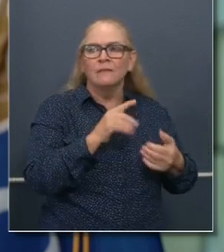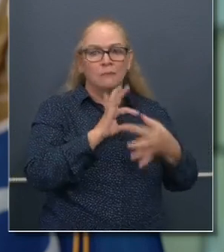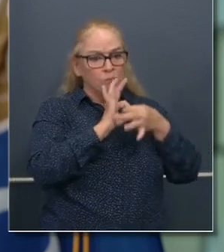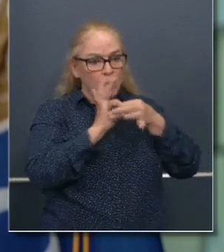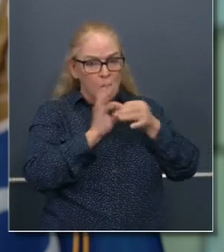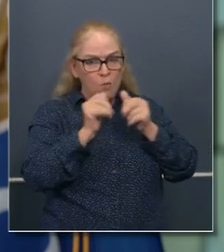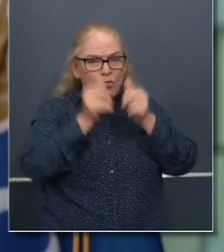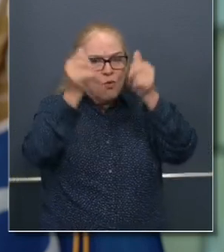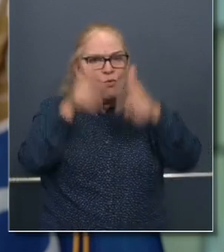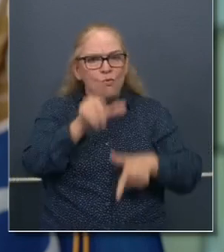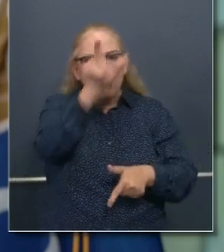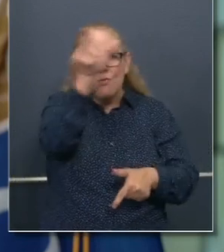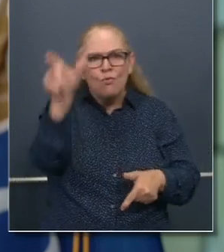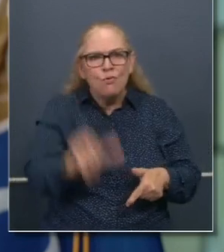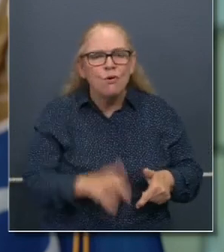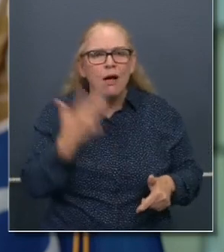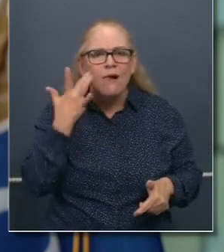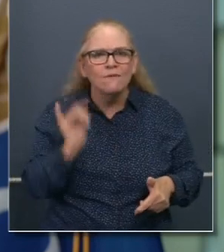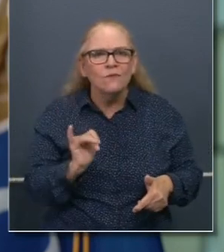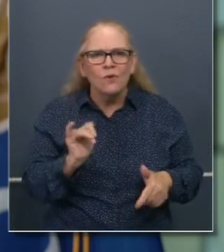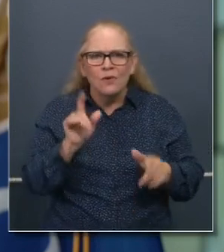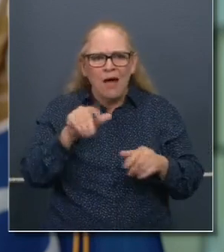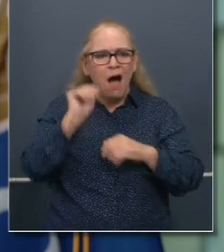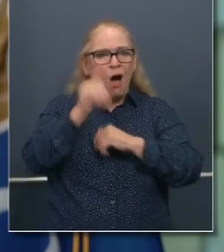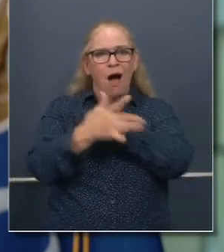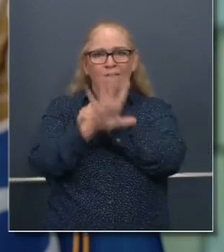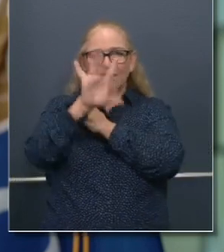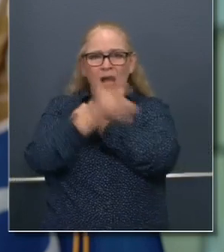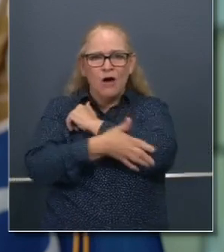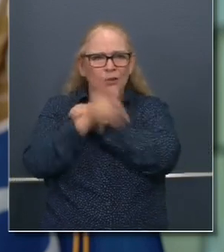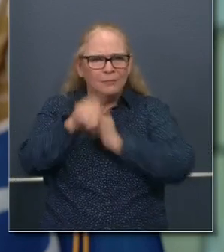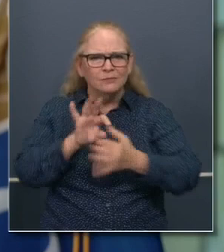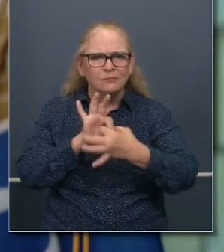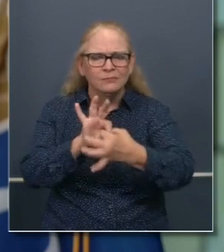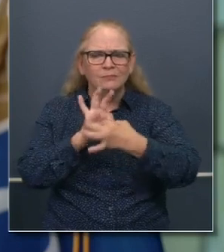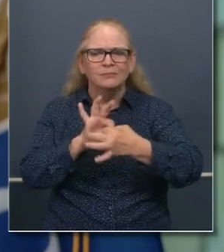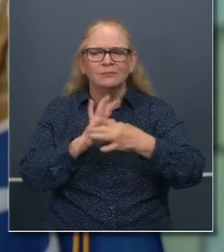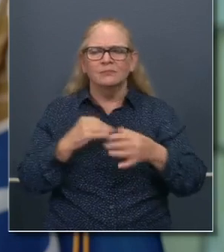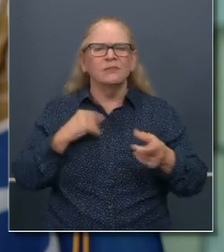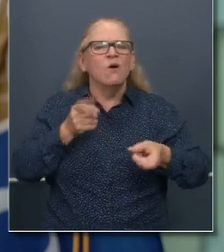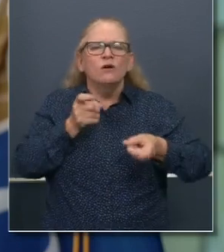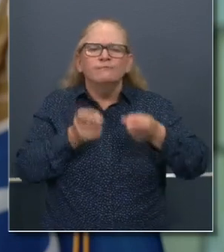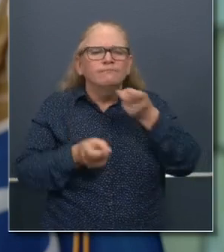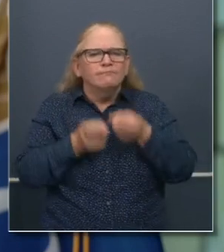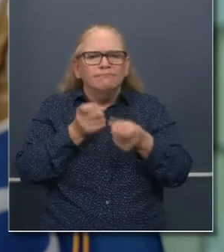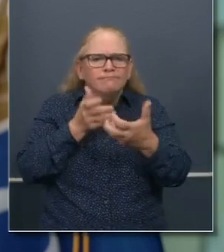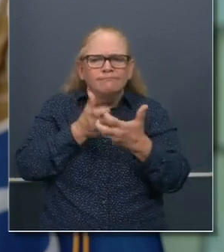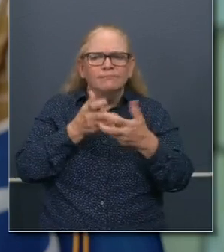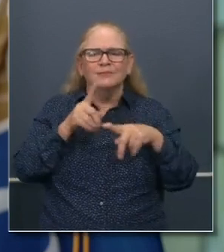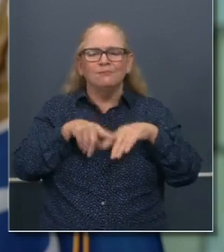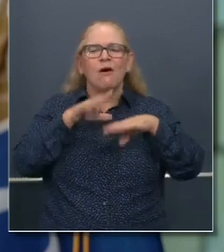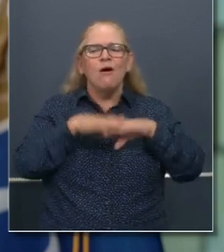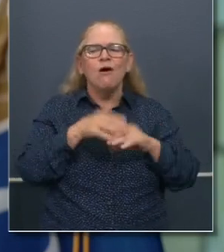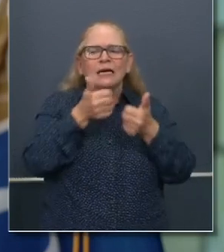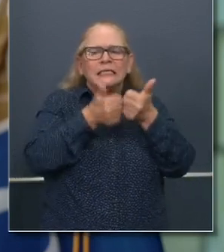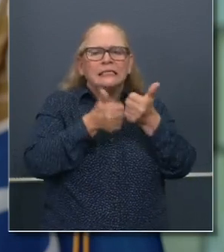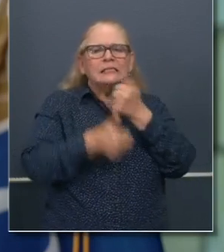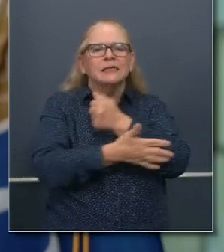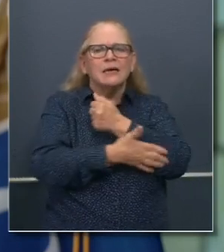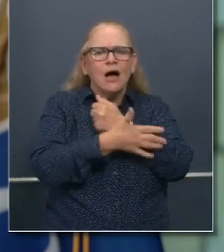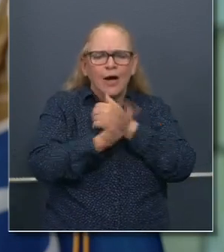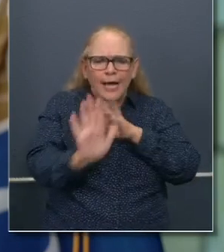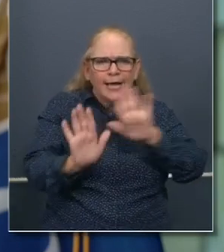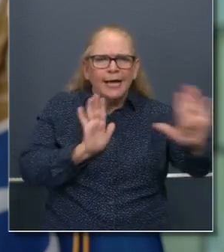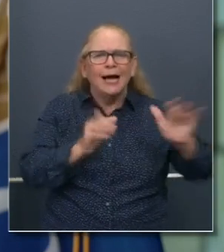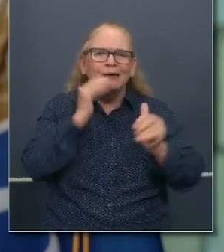consistently iterating. We are consistently modifying those orders. Just recently we put out new orders as it relates to